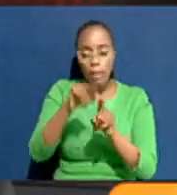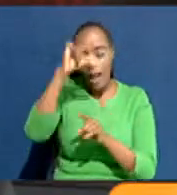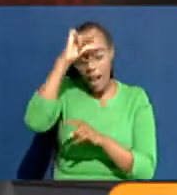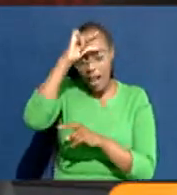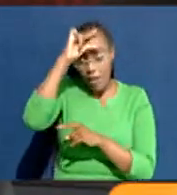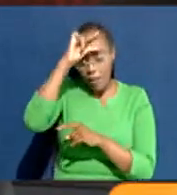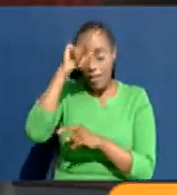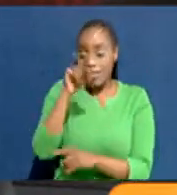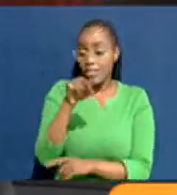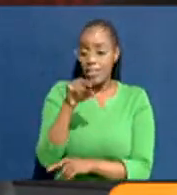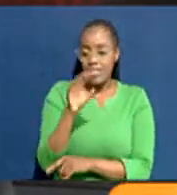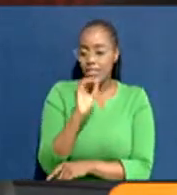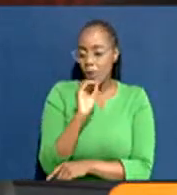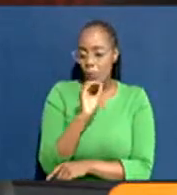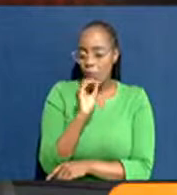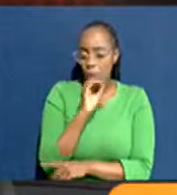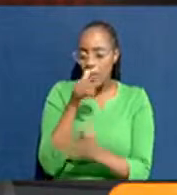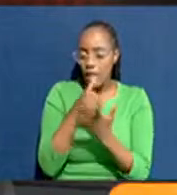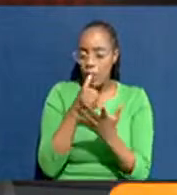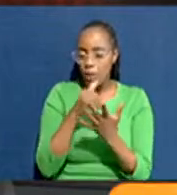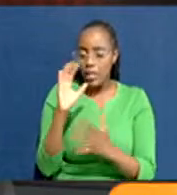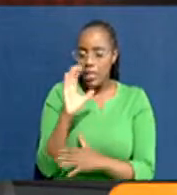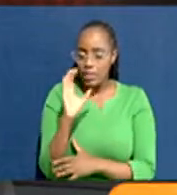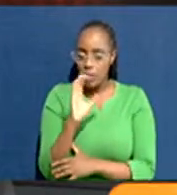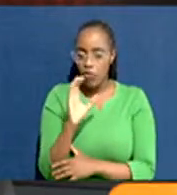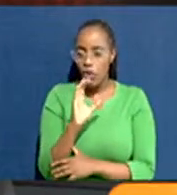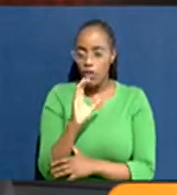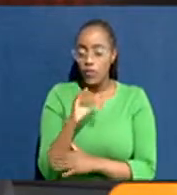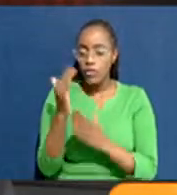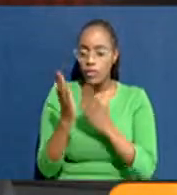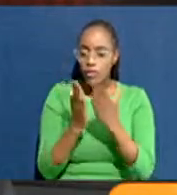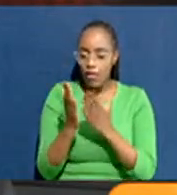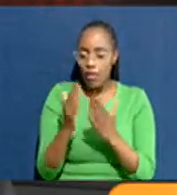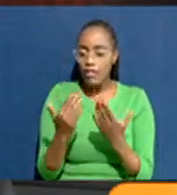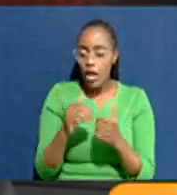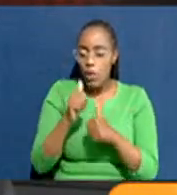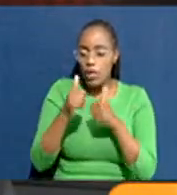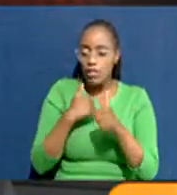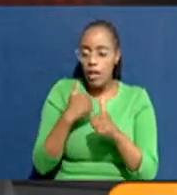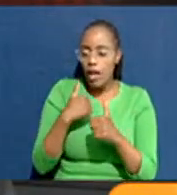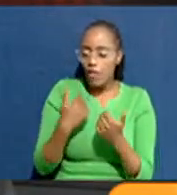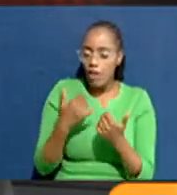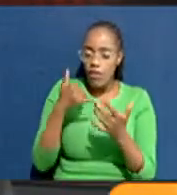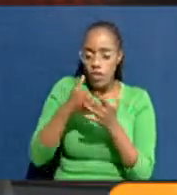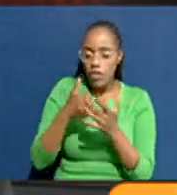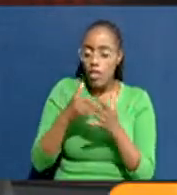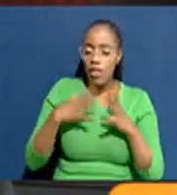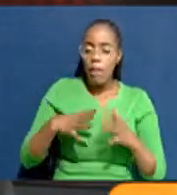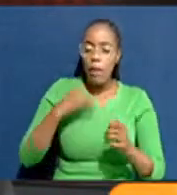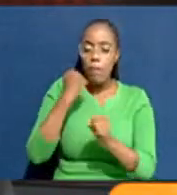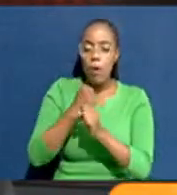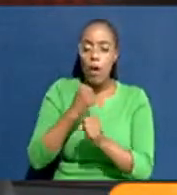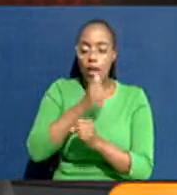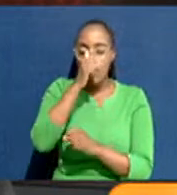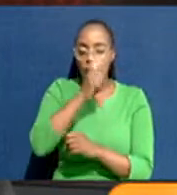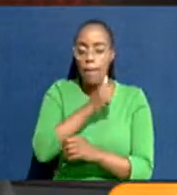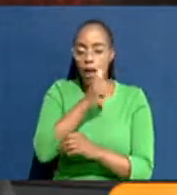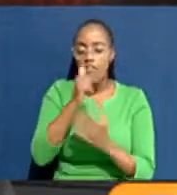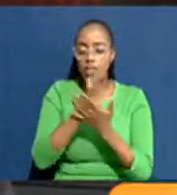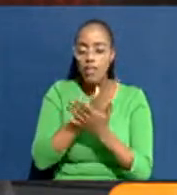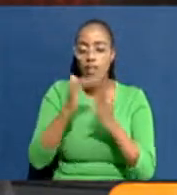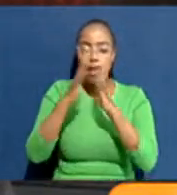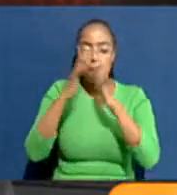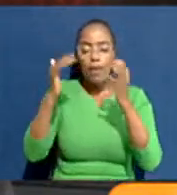not amongst the civil servants and not even amongst those working in the private sector. The biggest housing